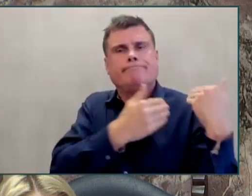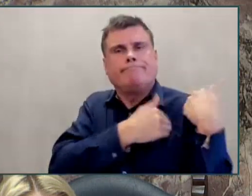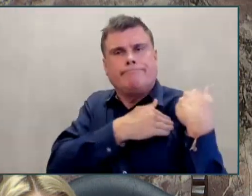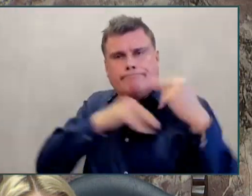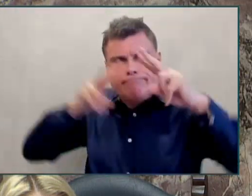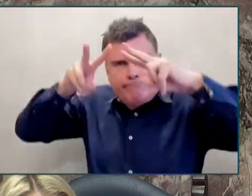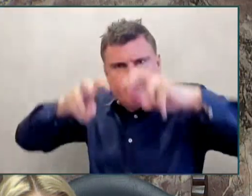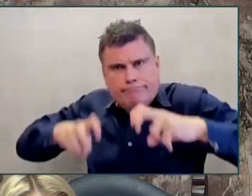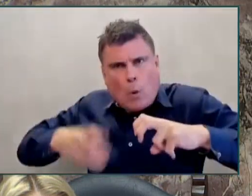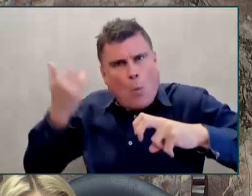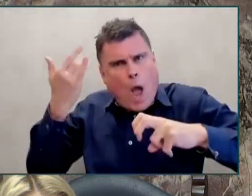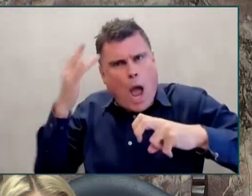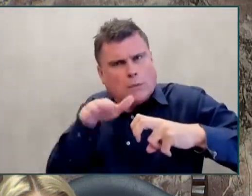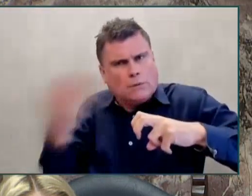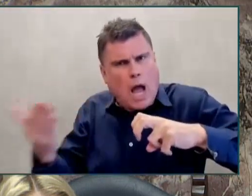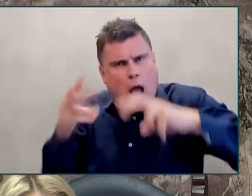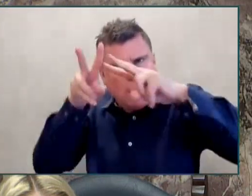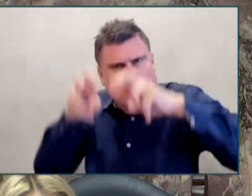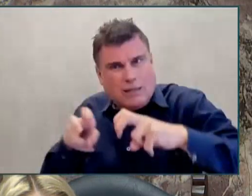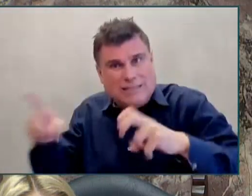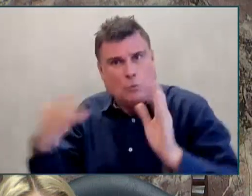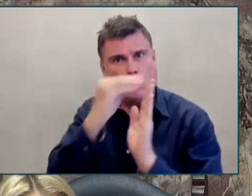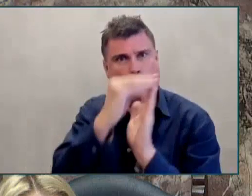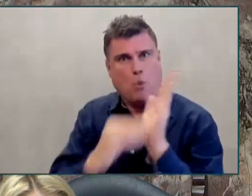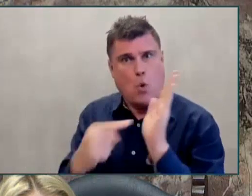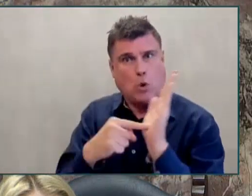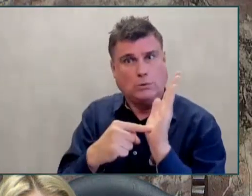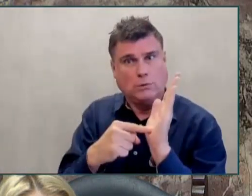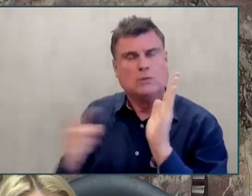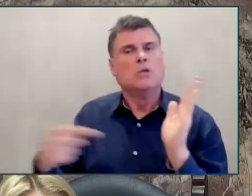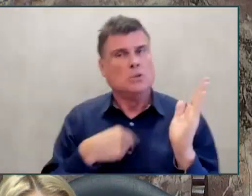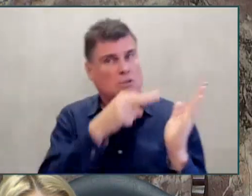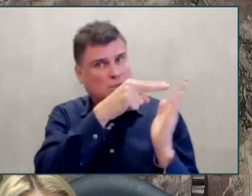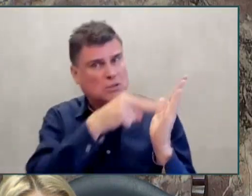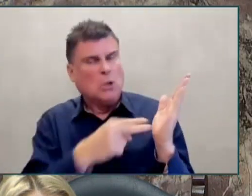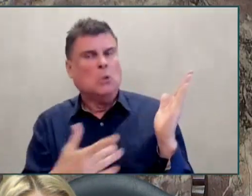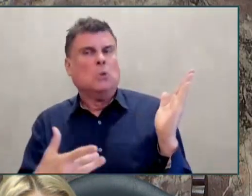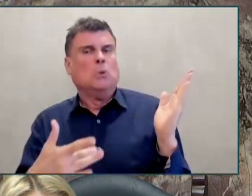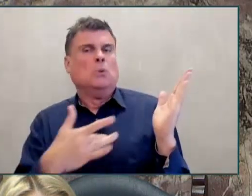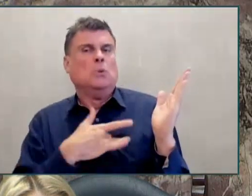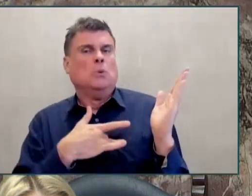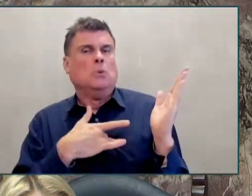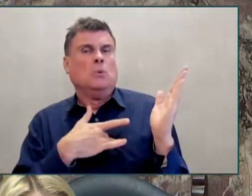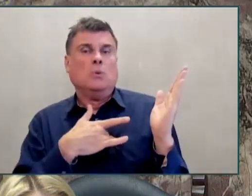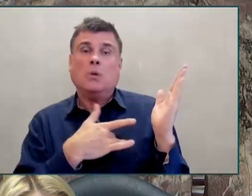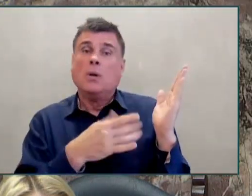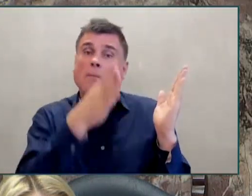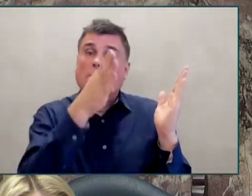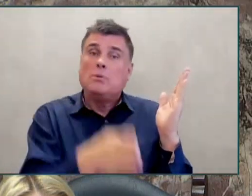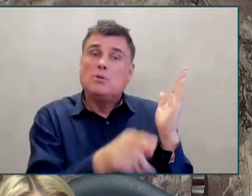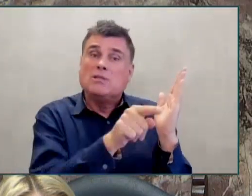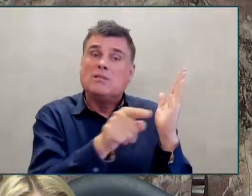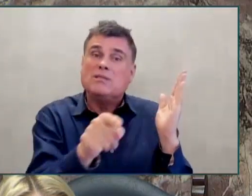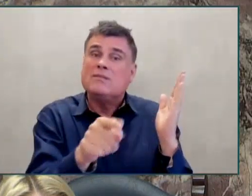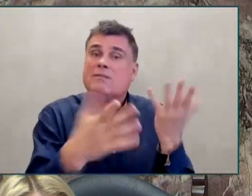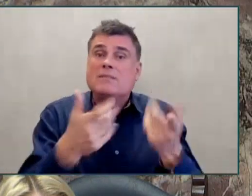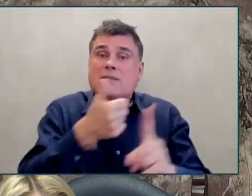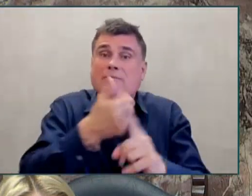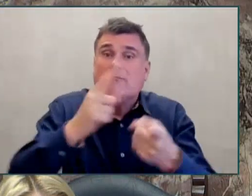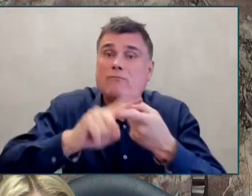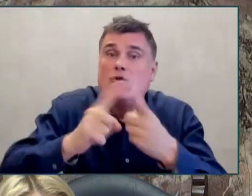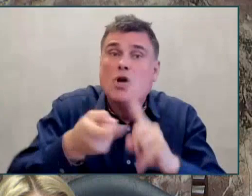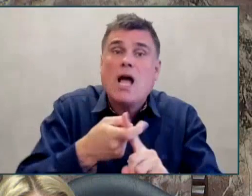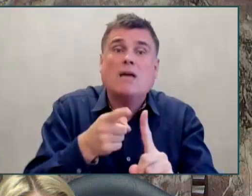friends, members of our community. And I know we all extend condolences to those who have lost loved ones in this